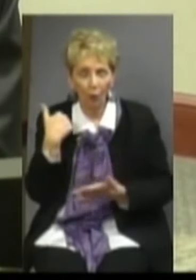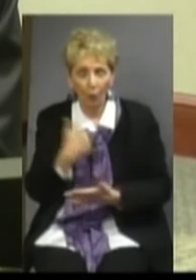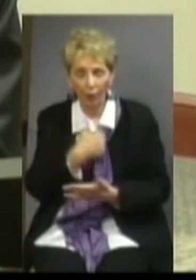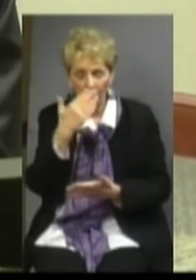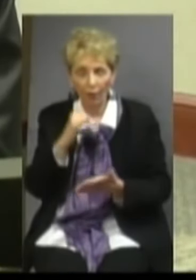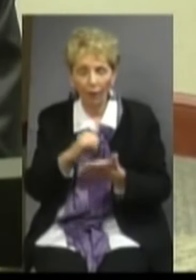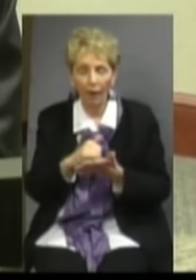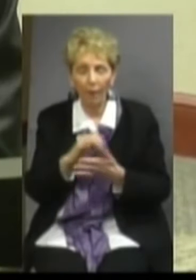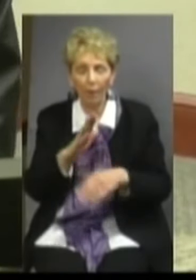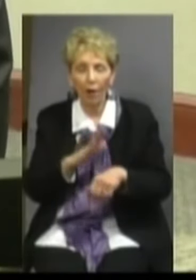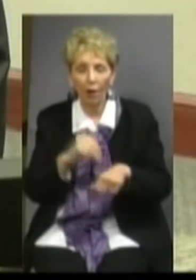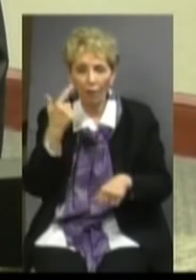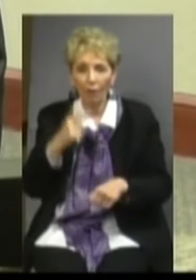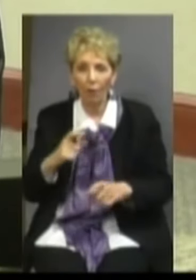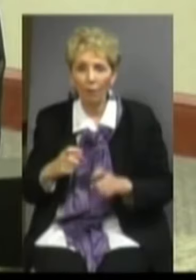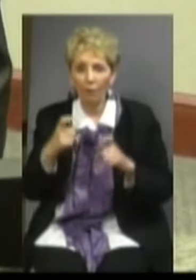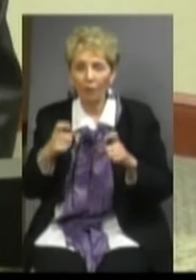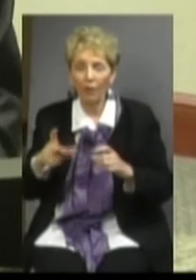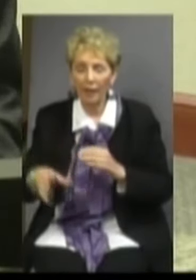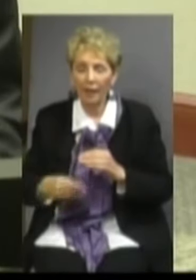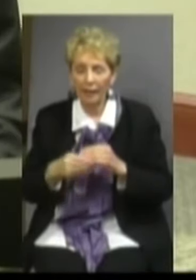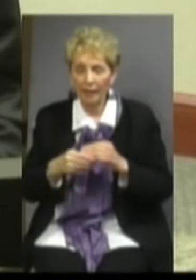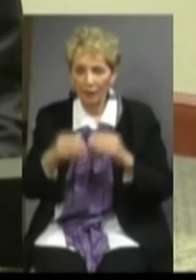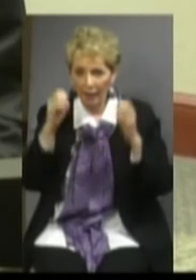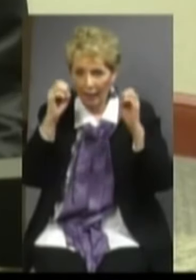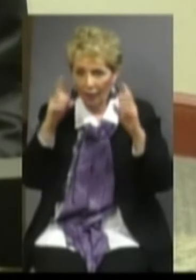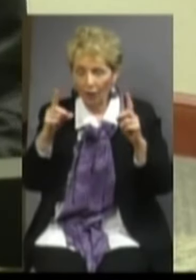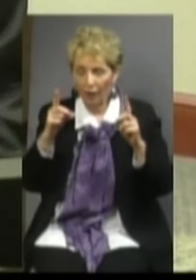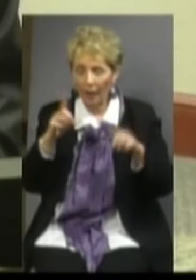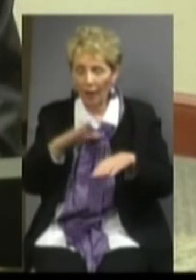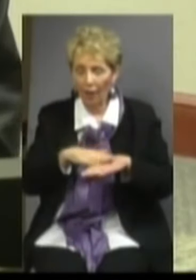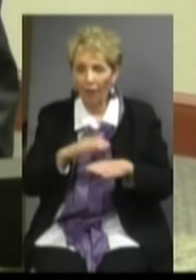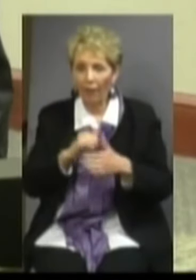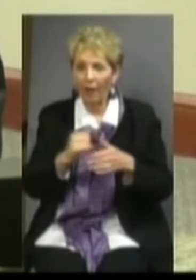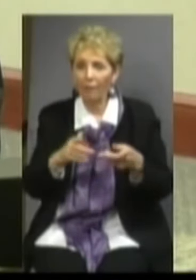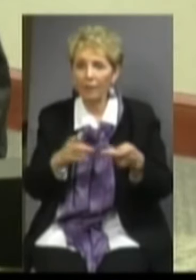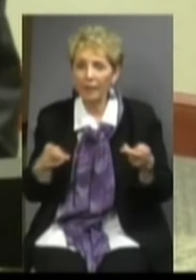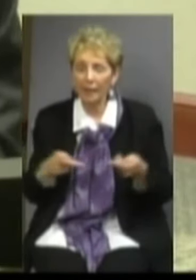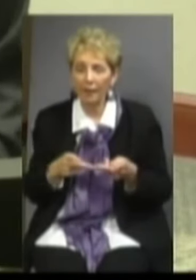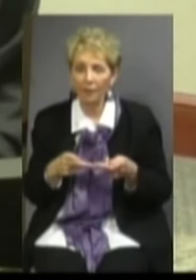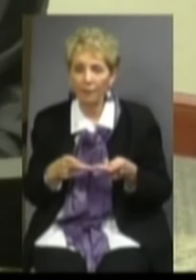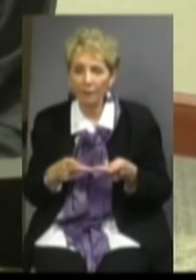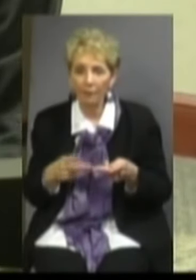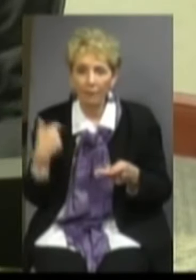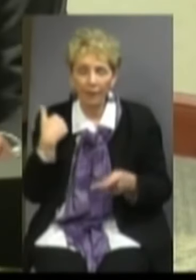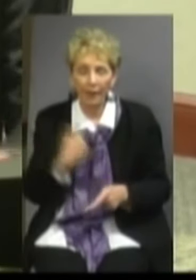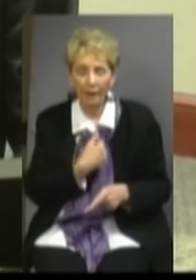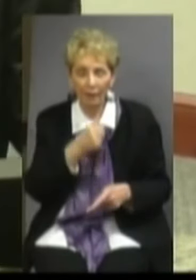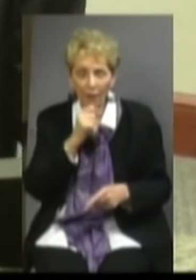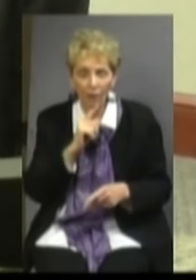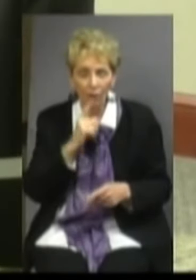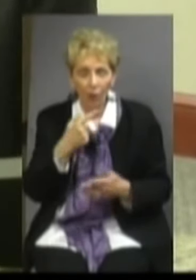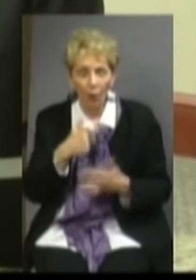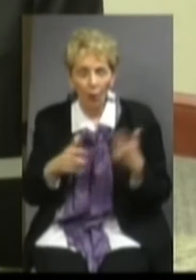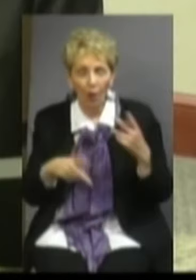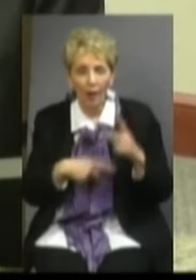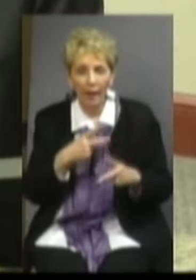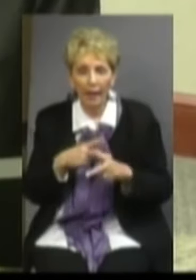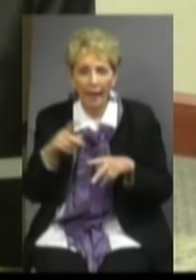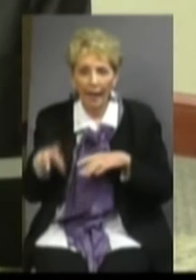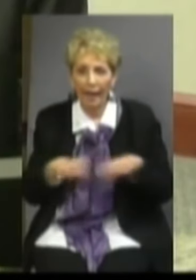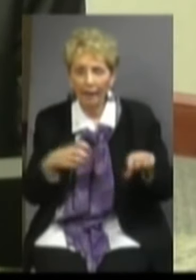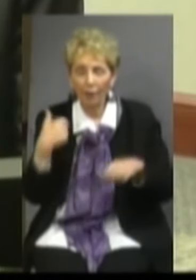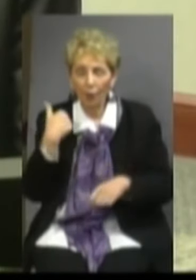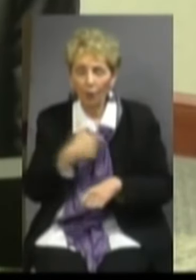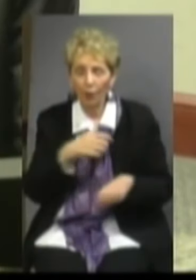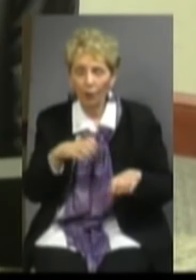we will be called upon to provide additional educational opportunities at that facility. We are not sure what kind of activities we